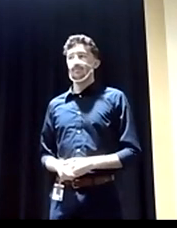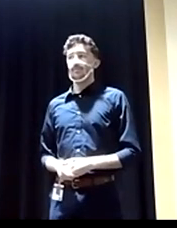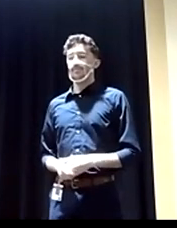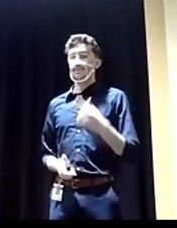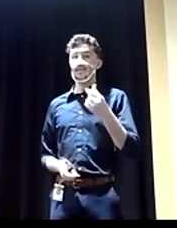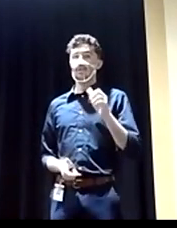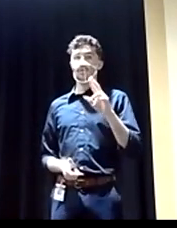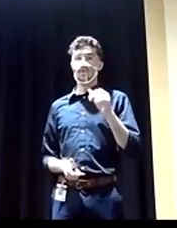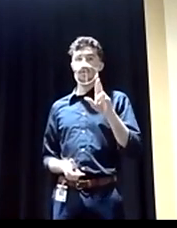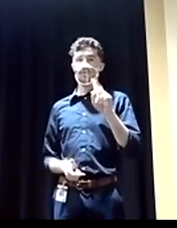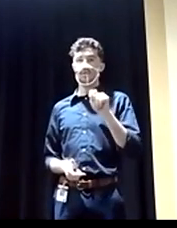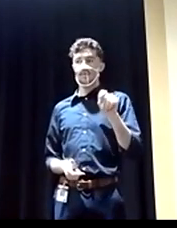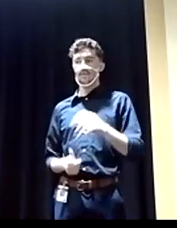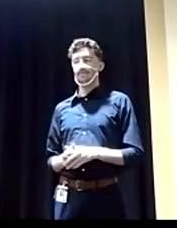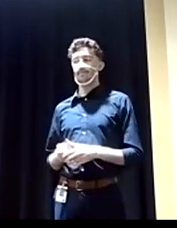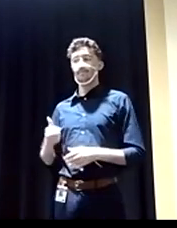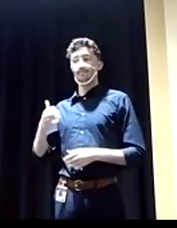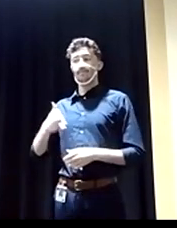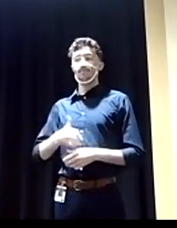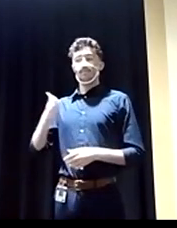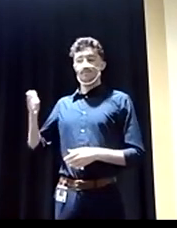Mr. Gerhardt. Citizenship.